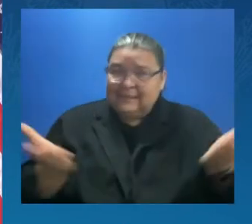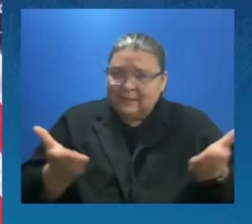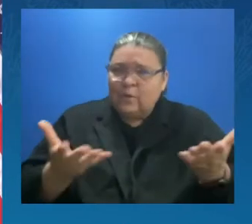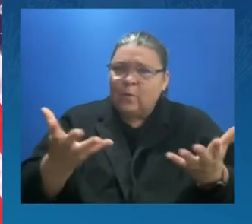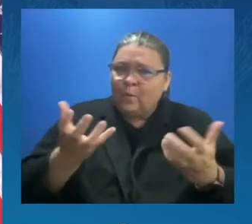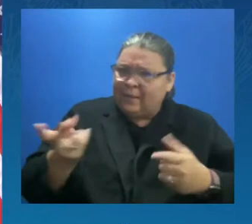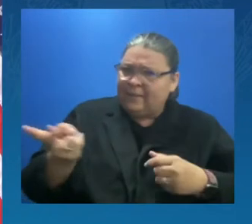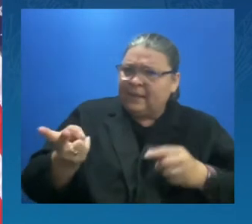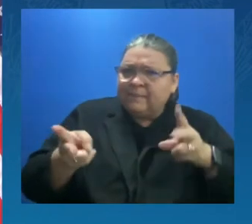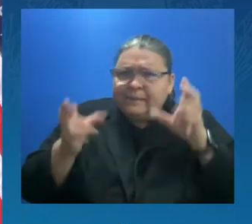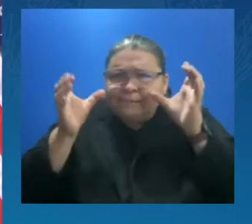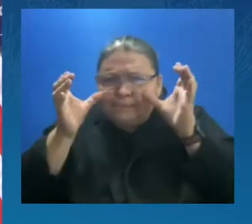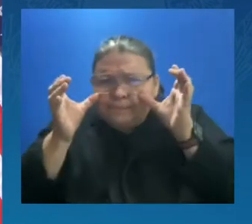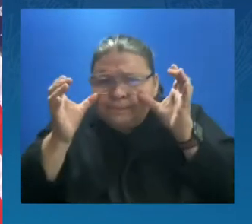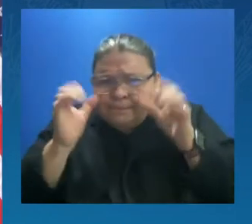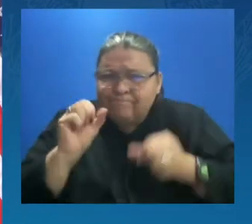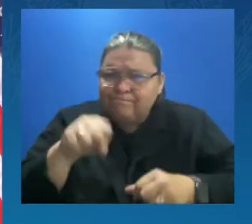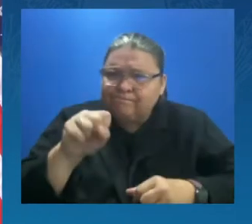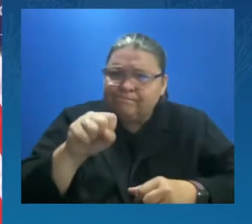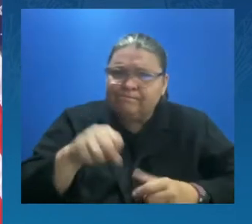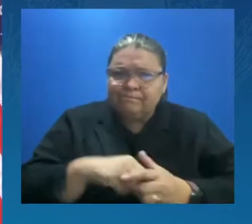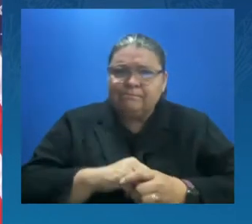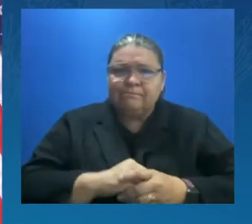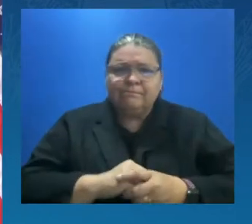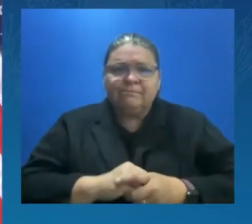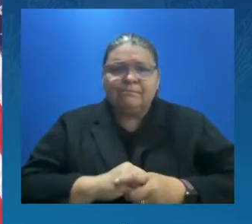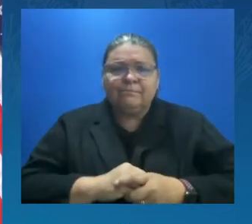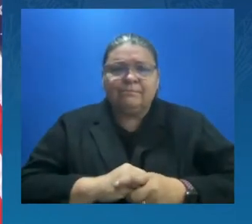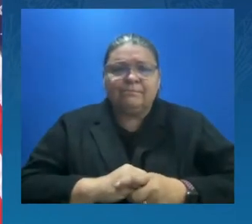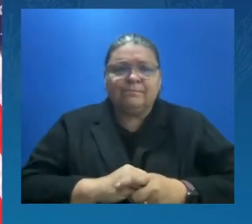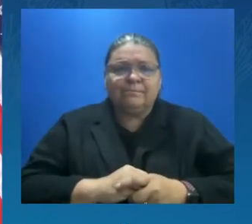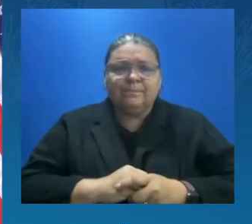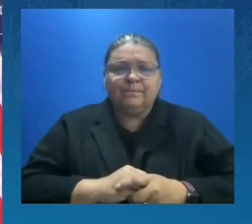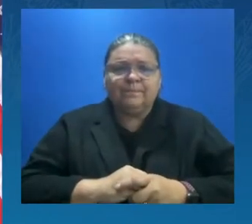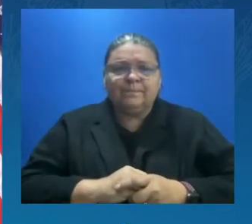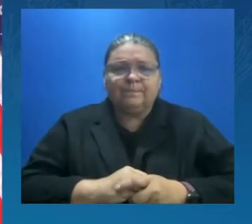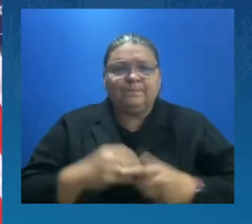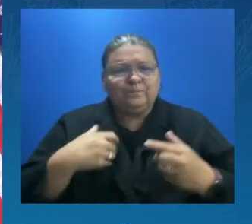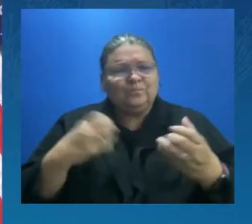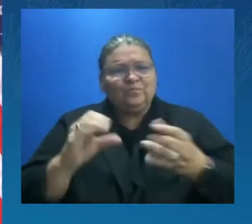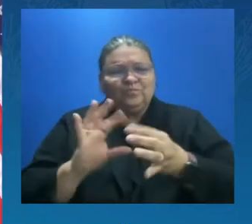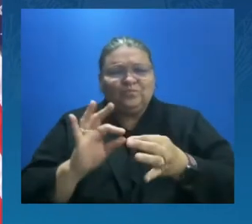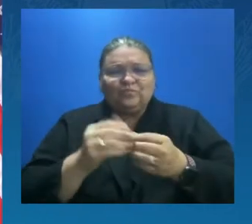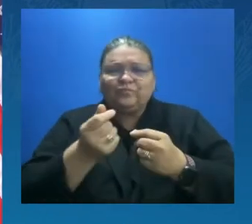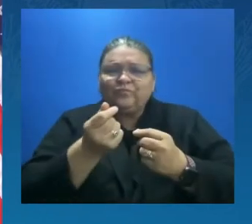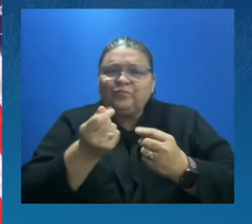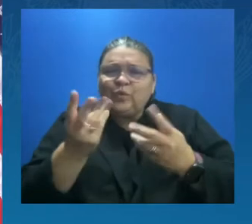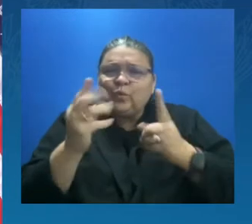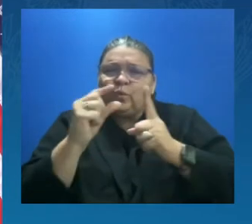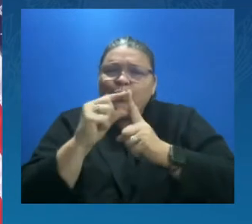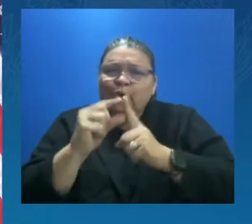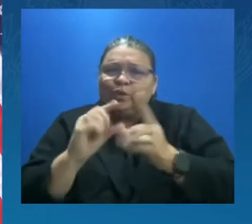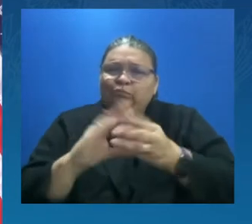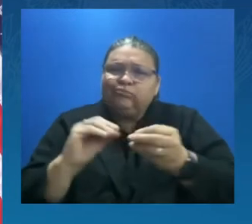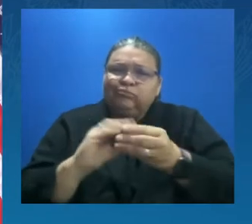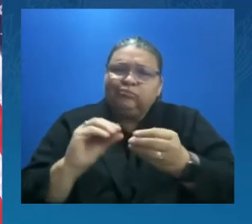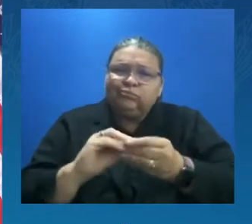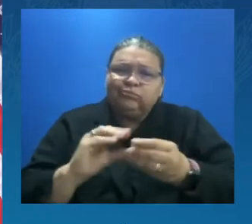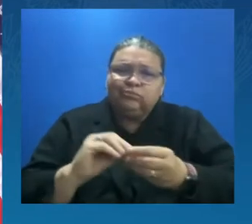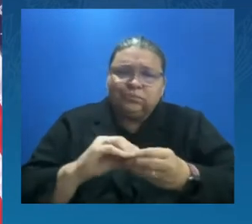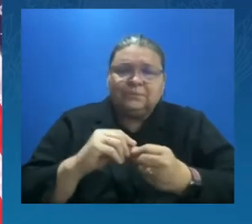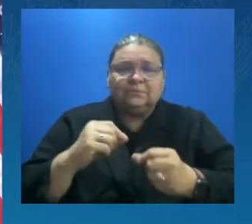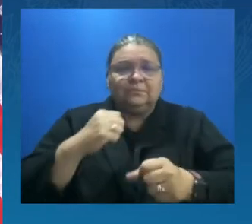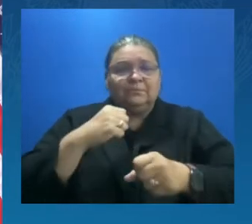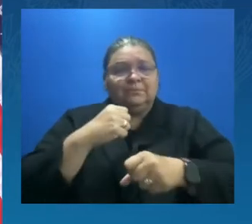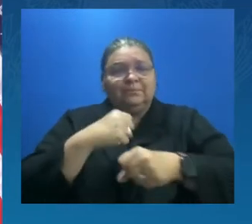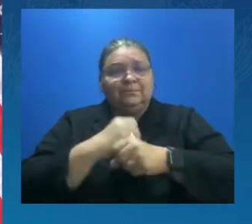I want to take a moment and say a few words because I would be remiss if I didn't speak on all the incredibly hardworking men and